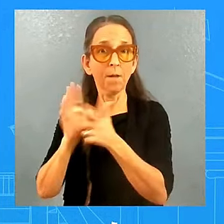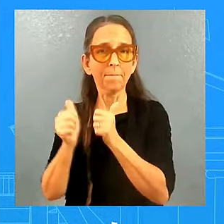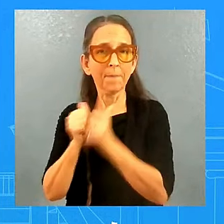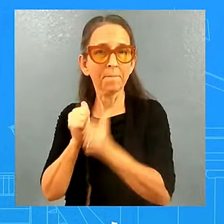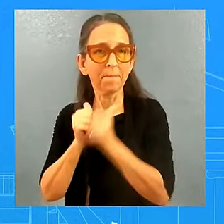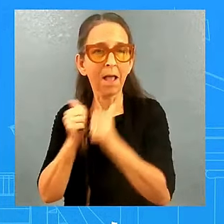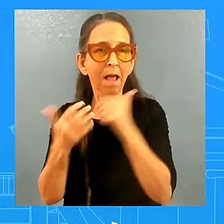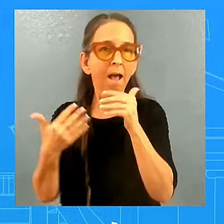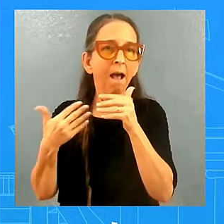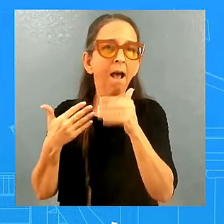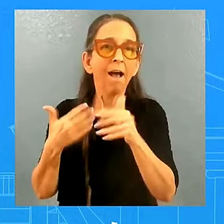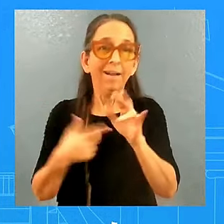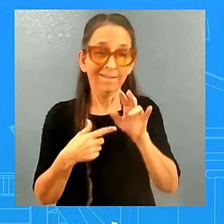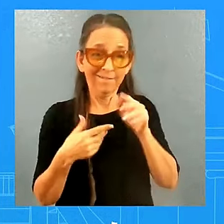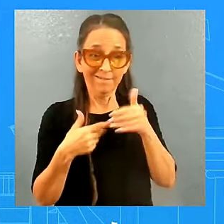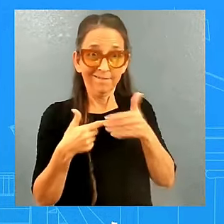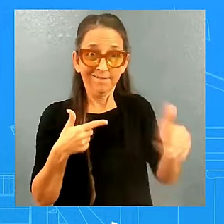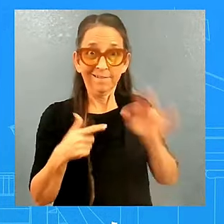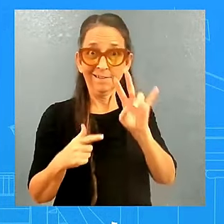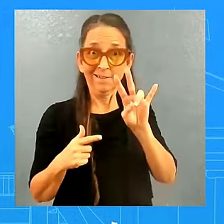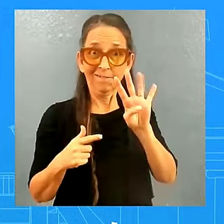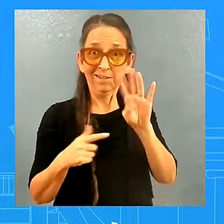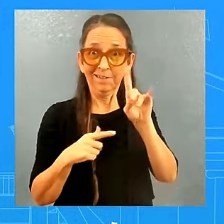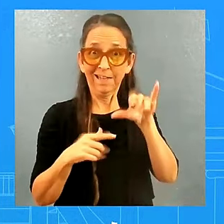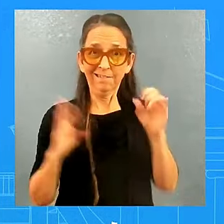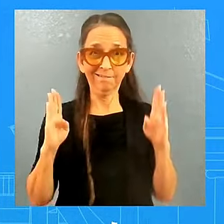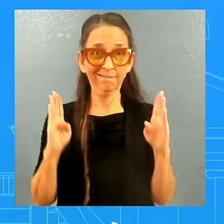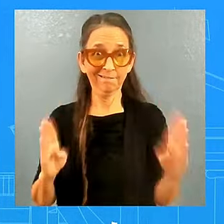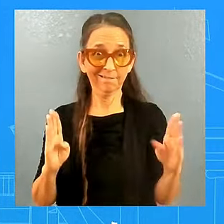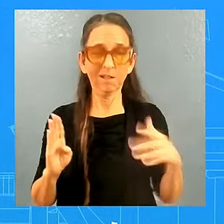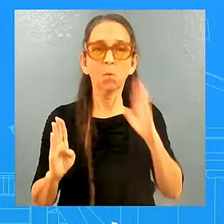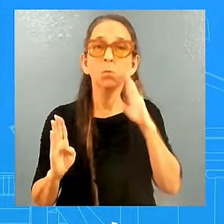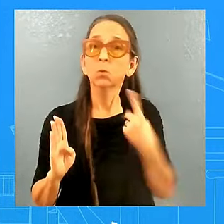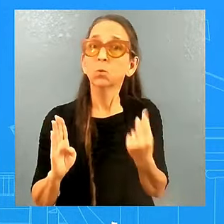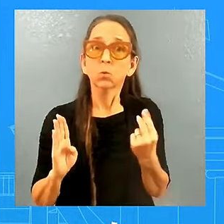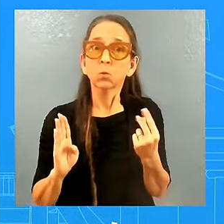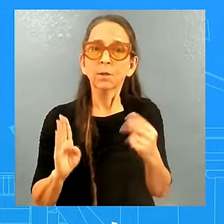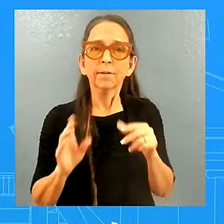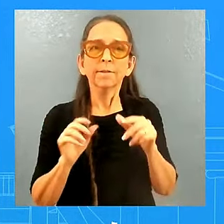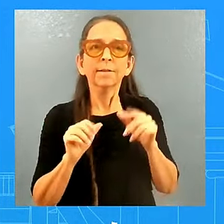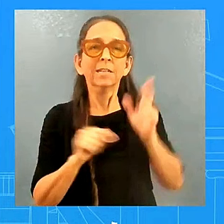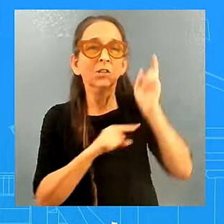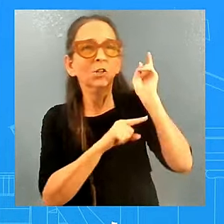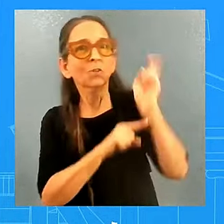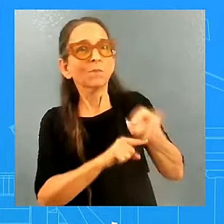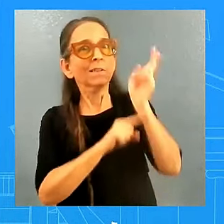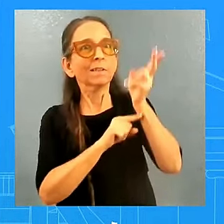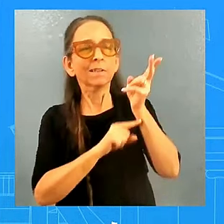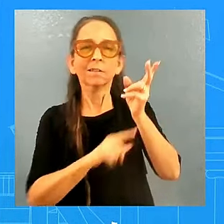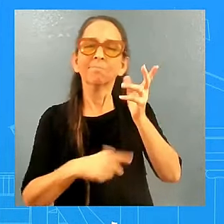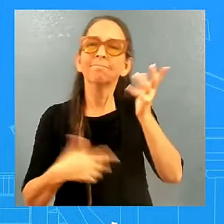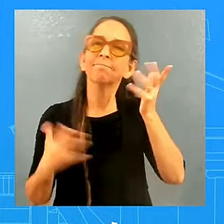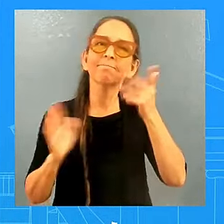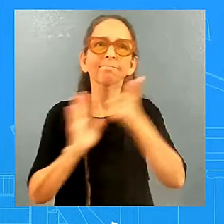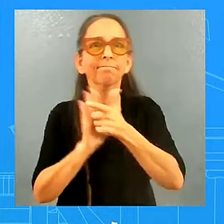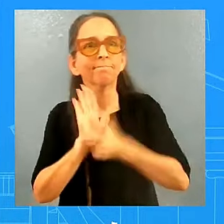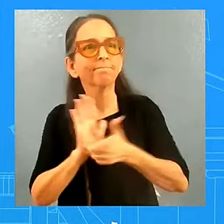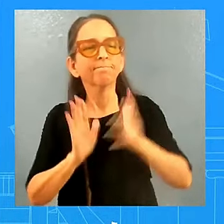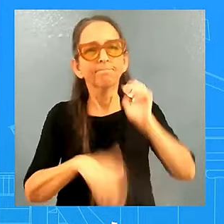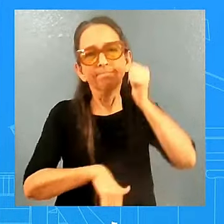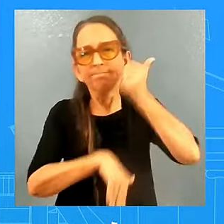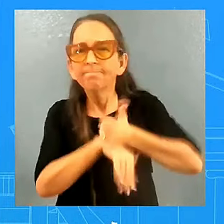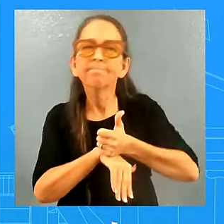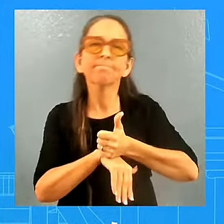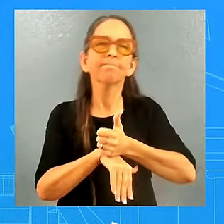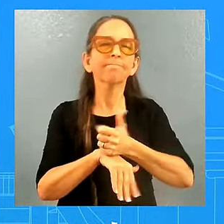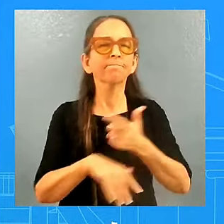and he wants to continue to implement those historic legislations, now laws, that he was able to get done. And,